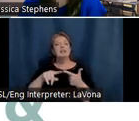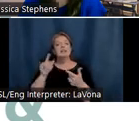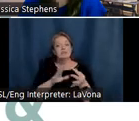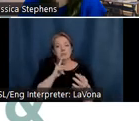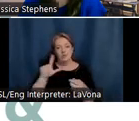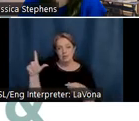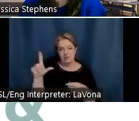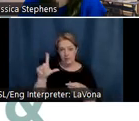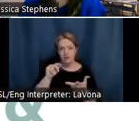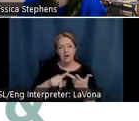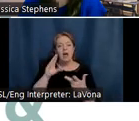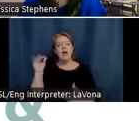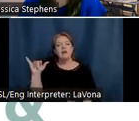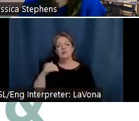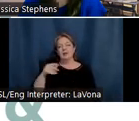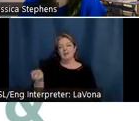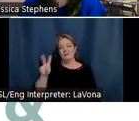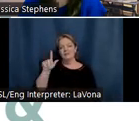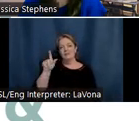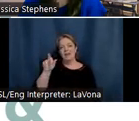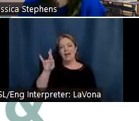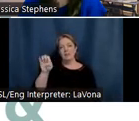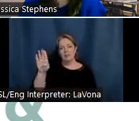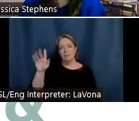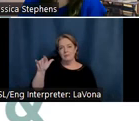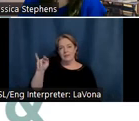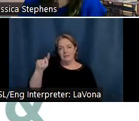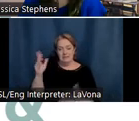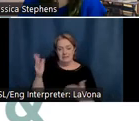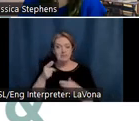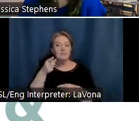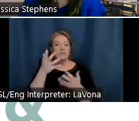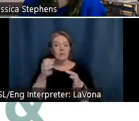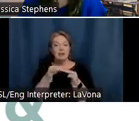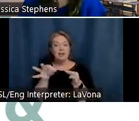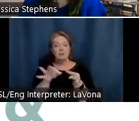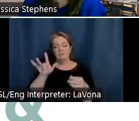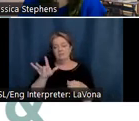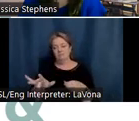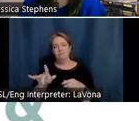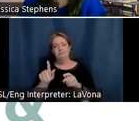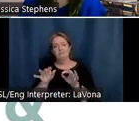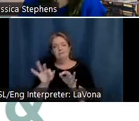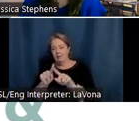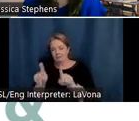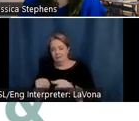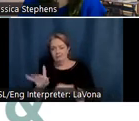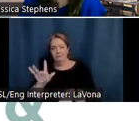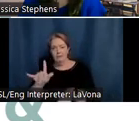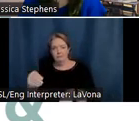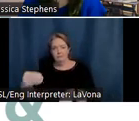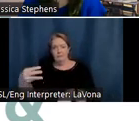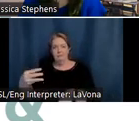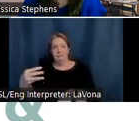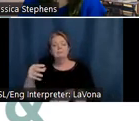Along with ASL interpretation, English language captions are available by clicking on the Live Transcript button at the bottom of your screen, and